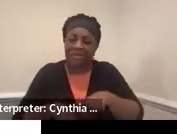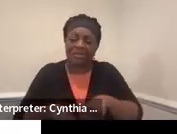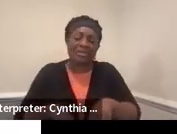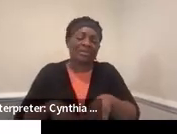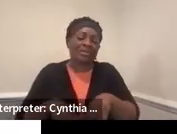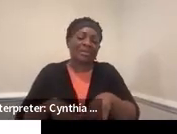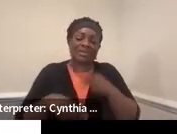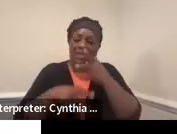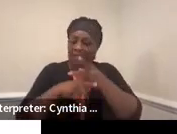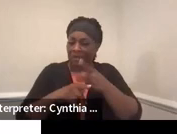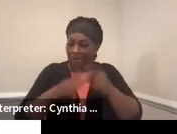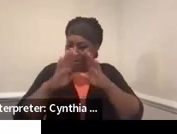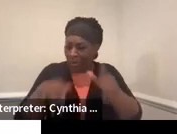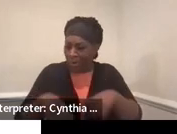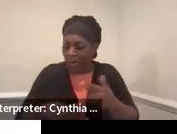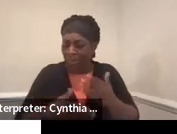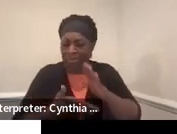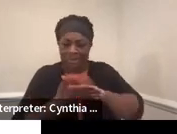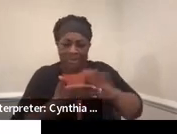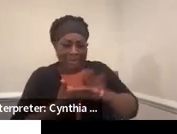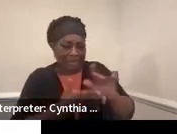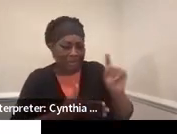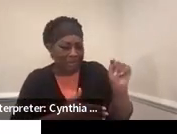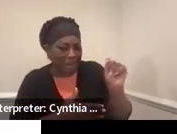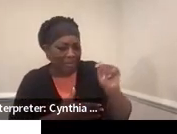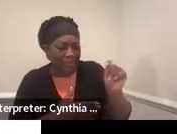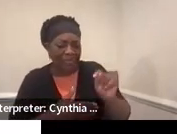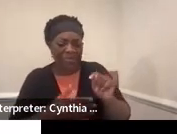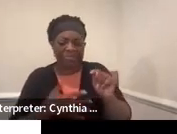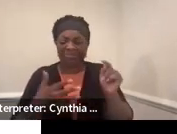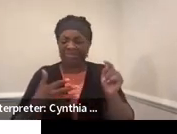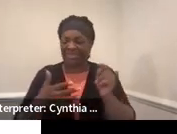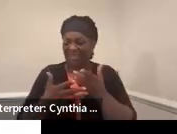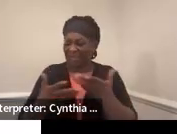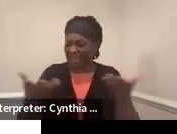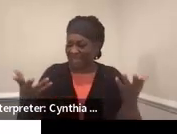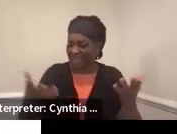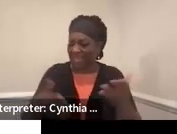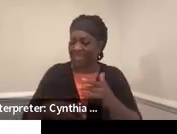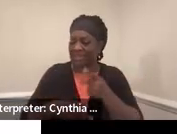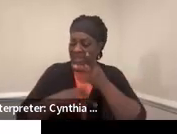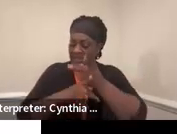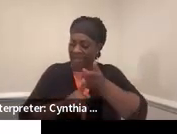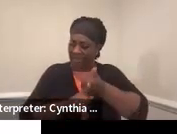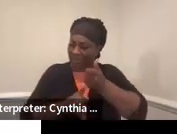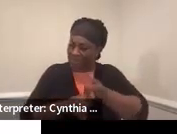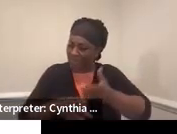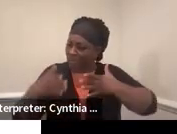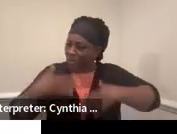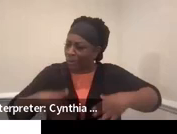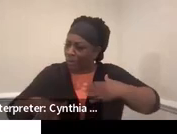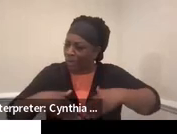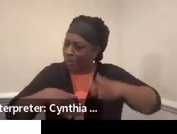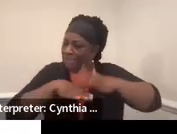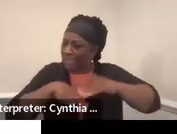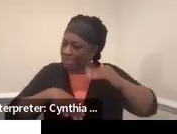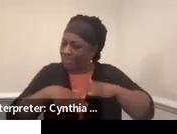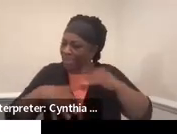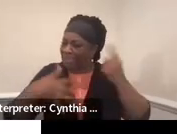when is it time to clean the bathroom. Things like that. And caring for themselves, clothing, pets, etc.